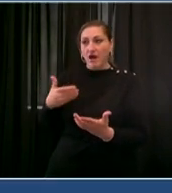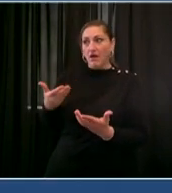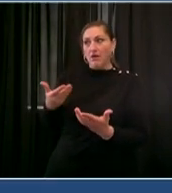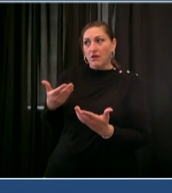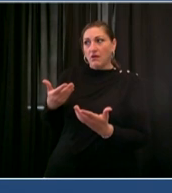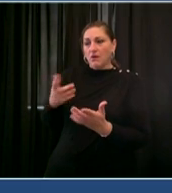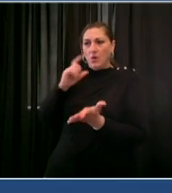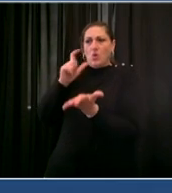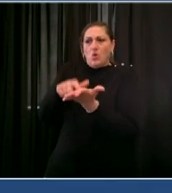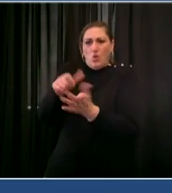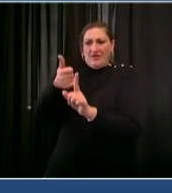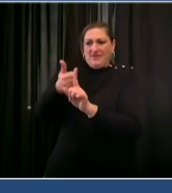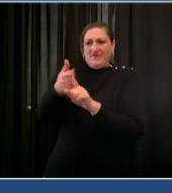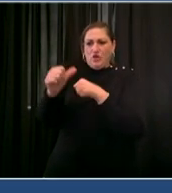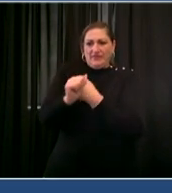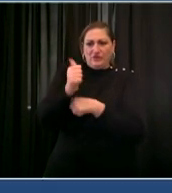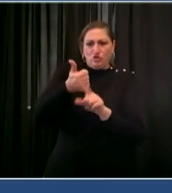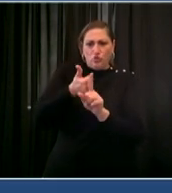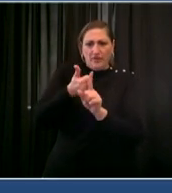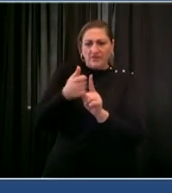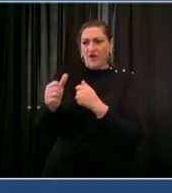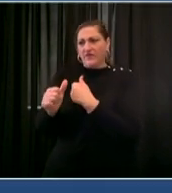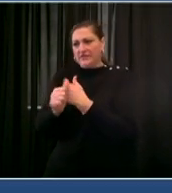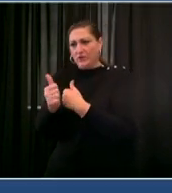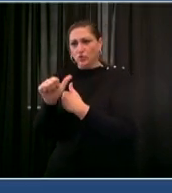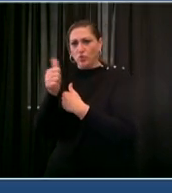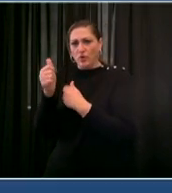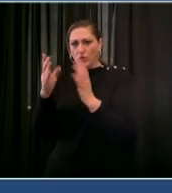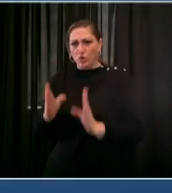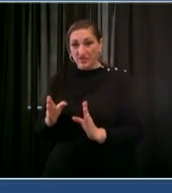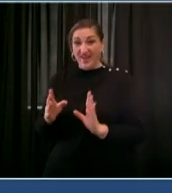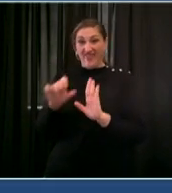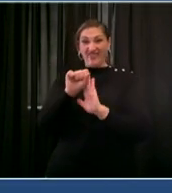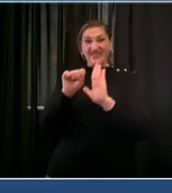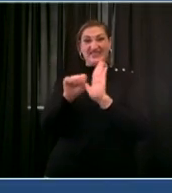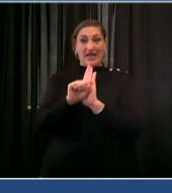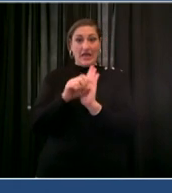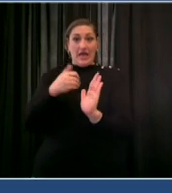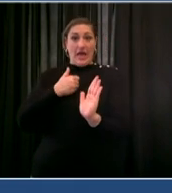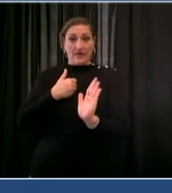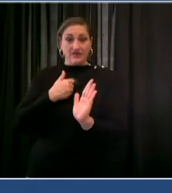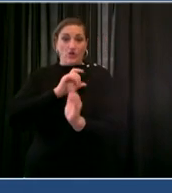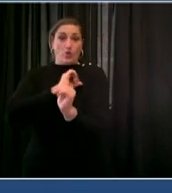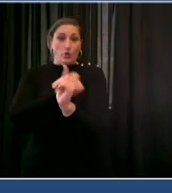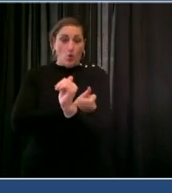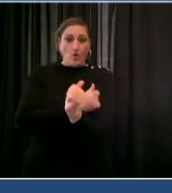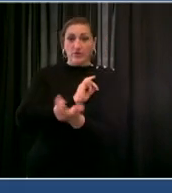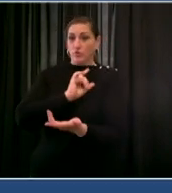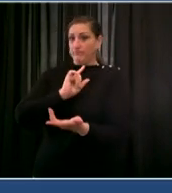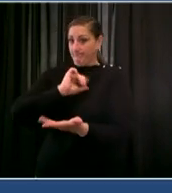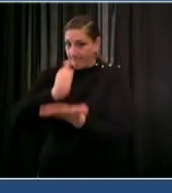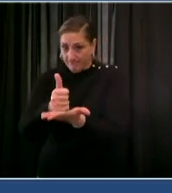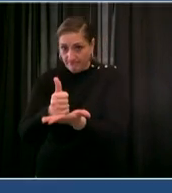themselves the state has the authority to intervene the bill would also make it